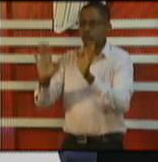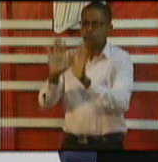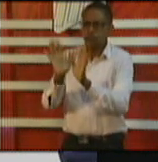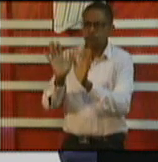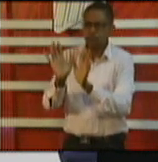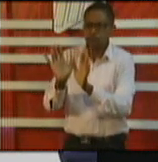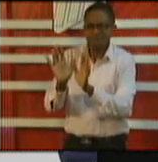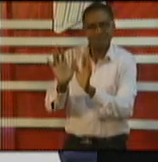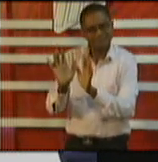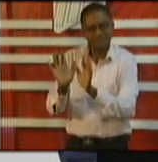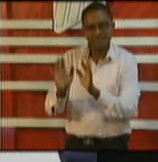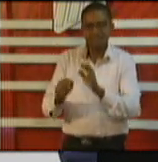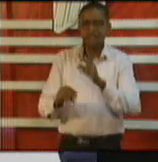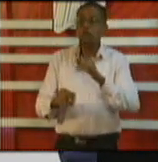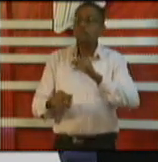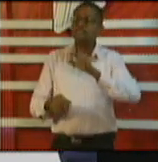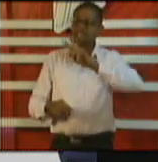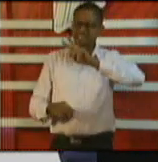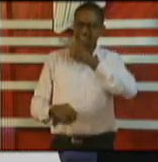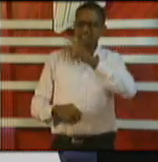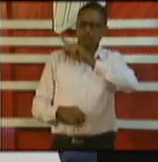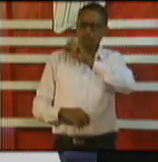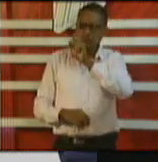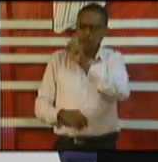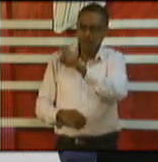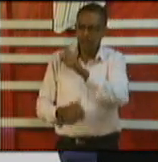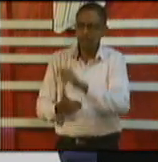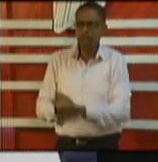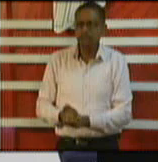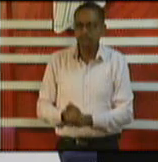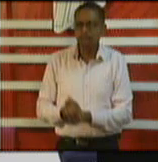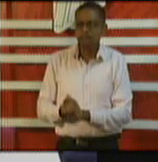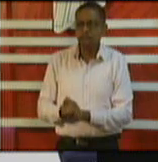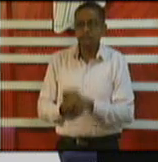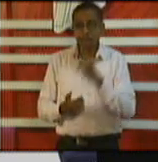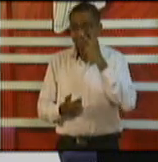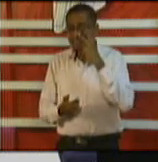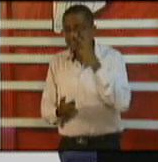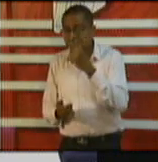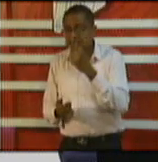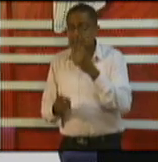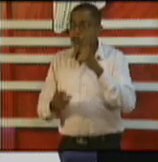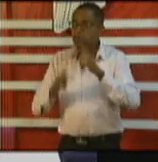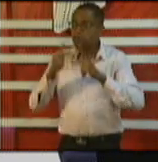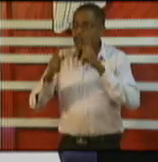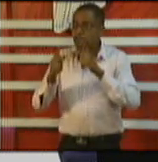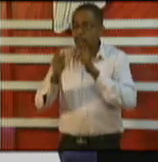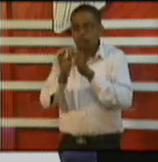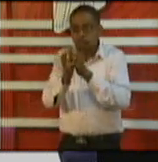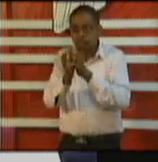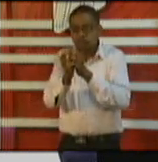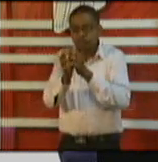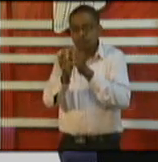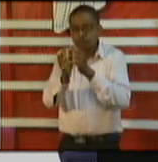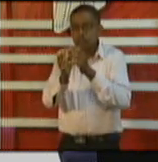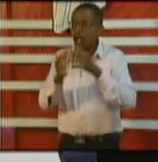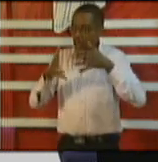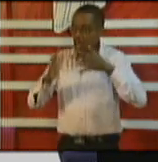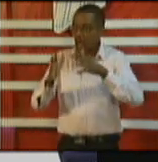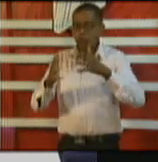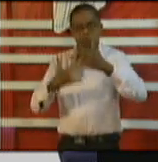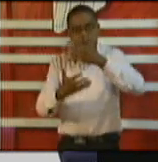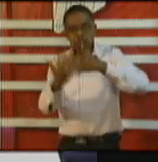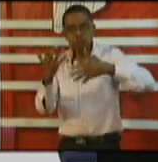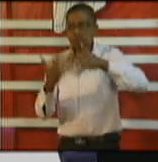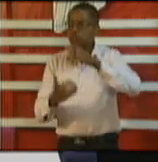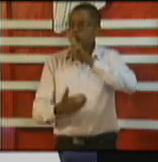now that we have seen the number of persons being allowed to gather is 25 can